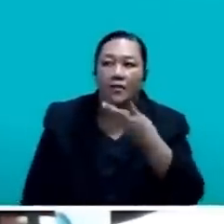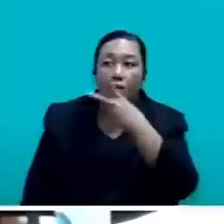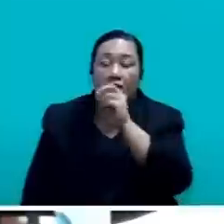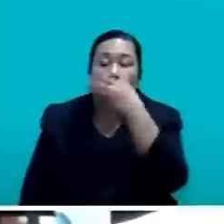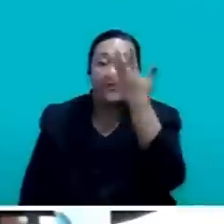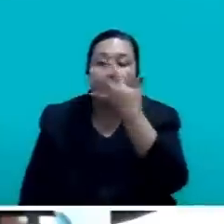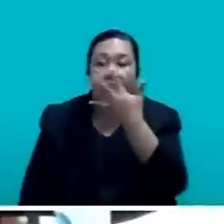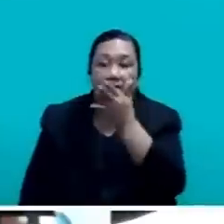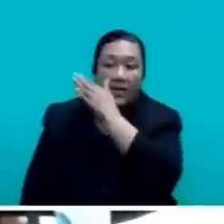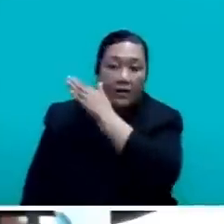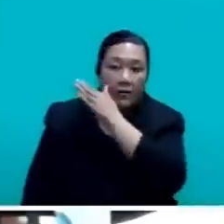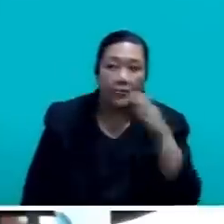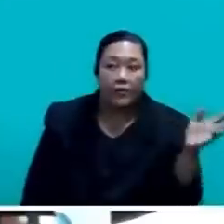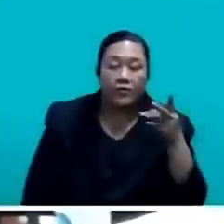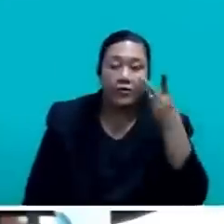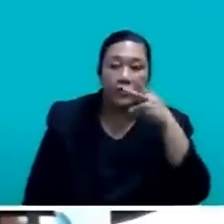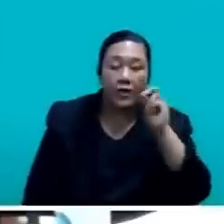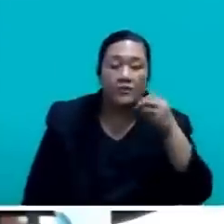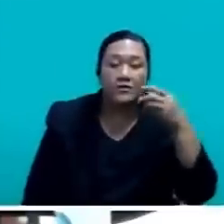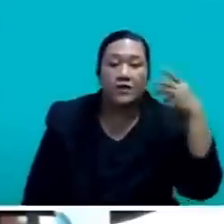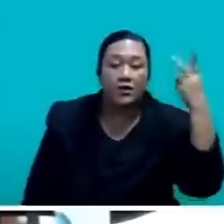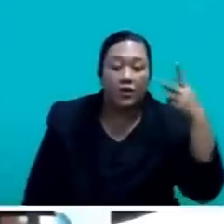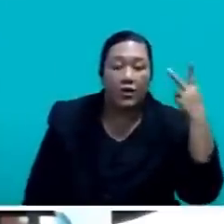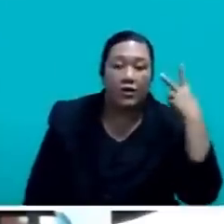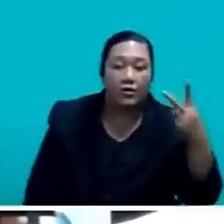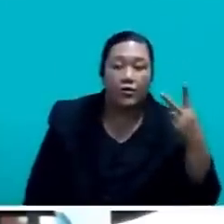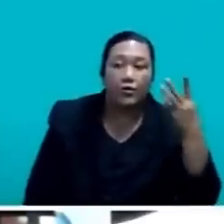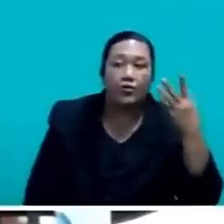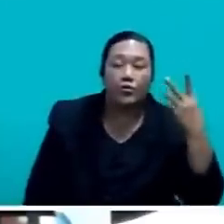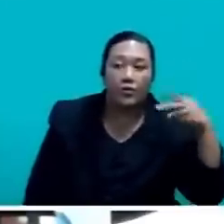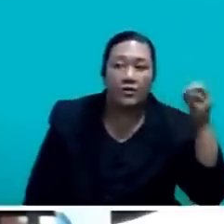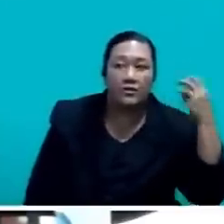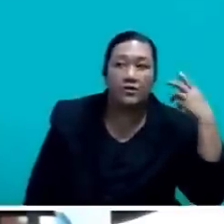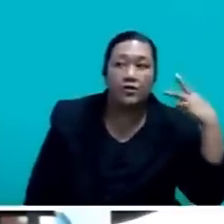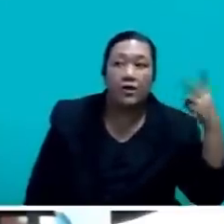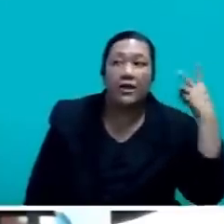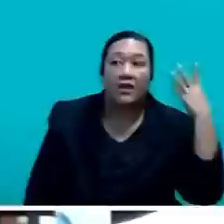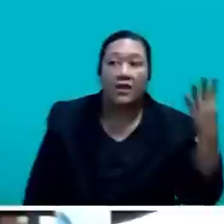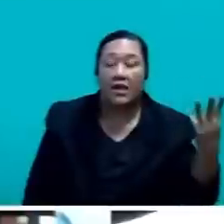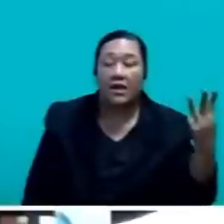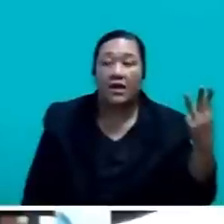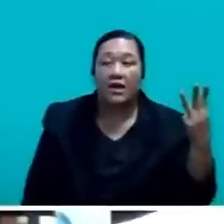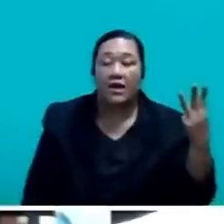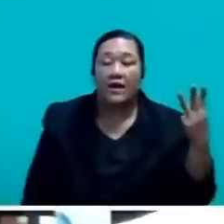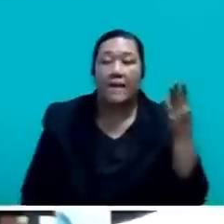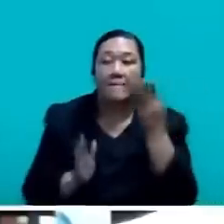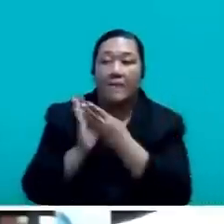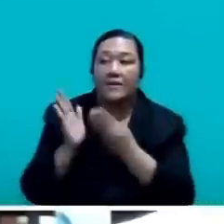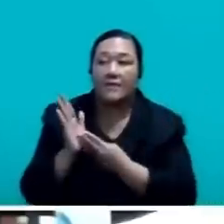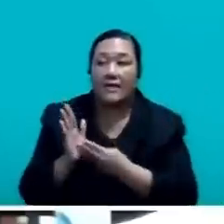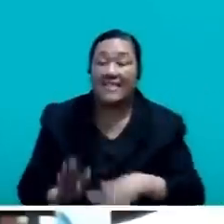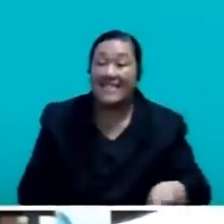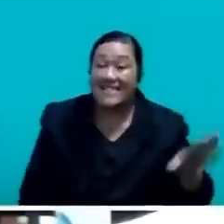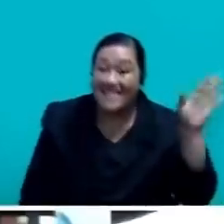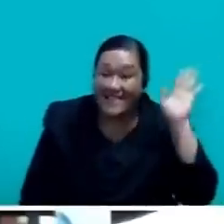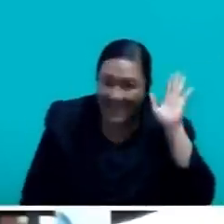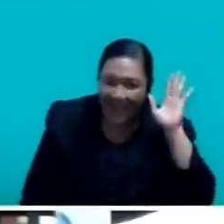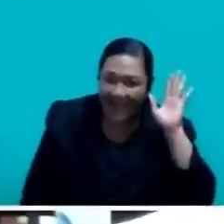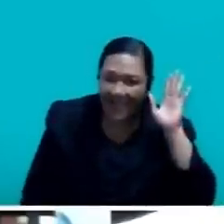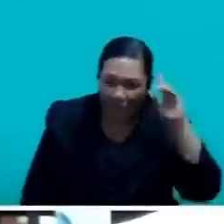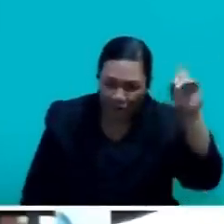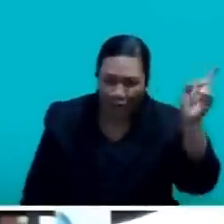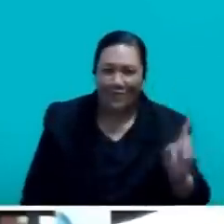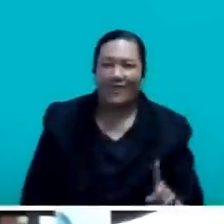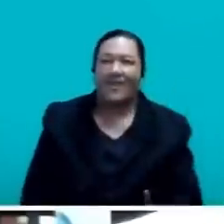2022 to 2023 budget, hear it in this parliament today. You